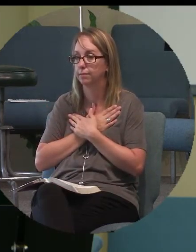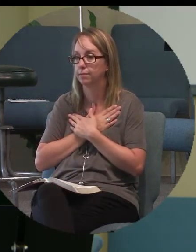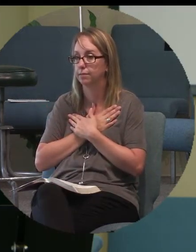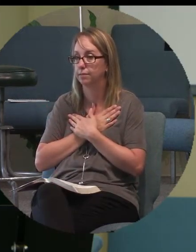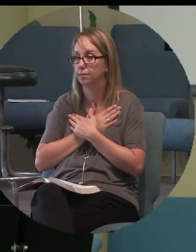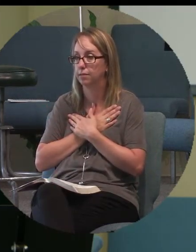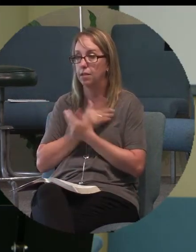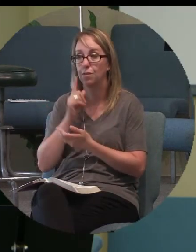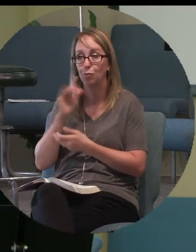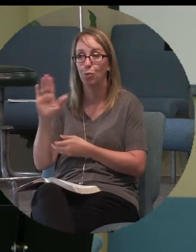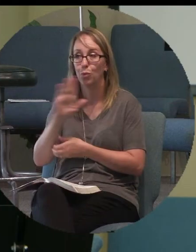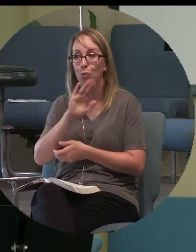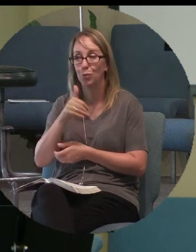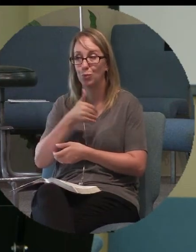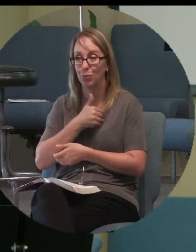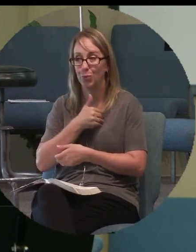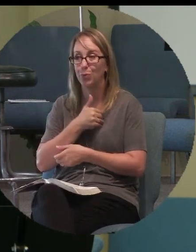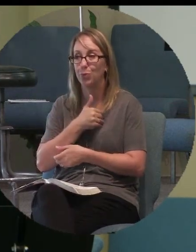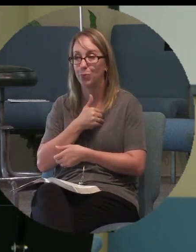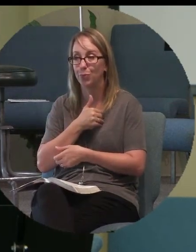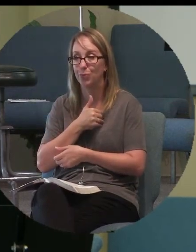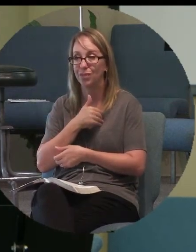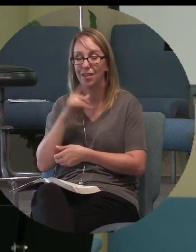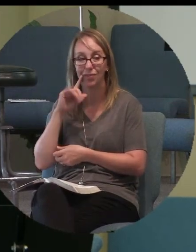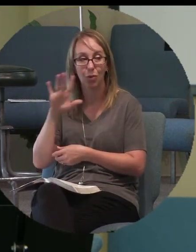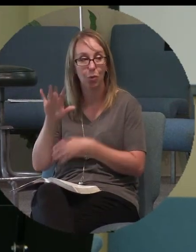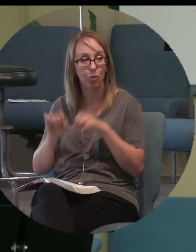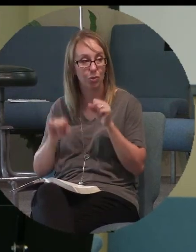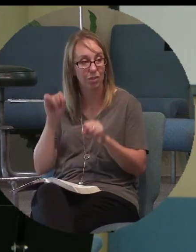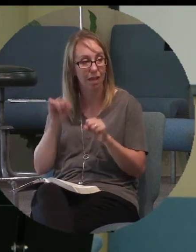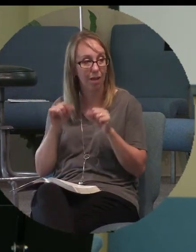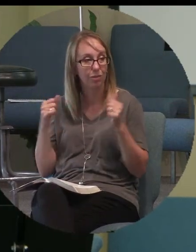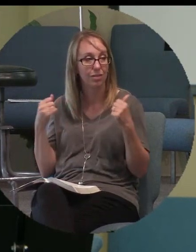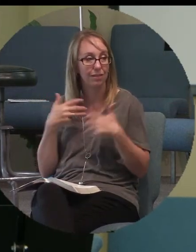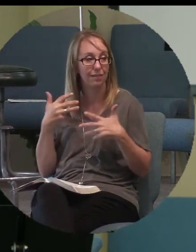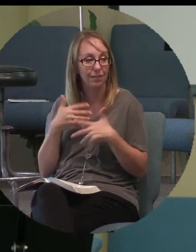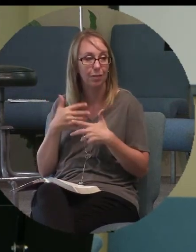for your soul for your doubts for your fears.